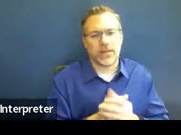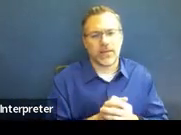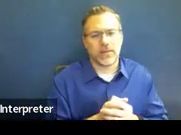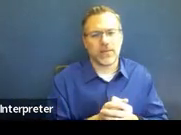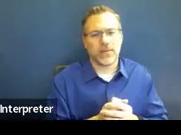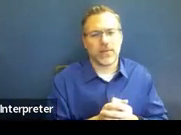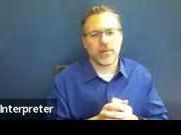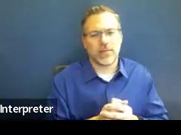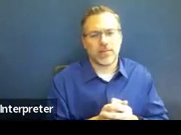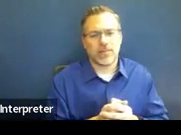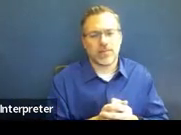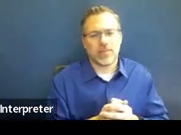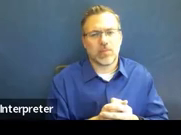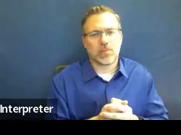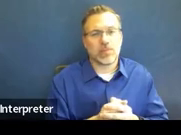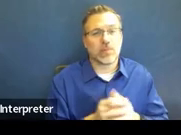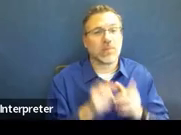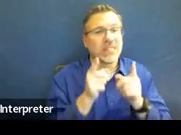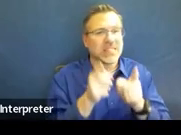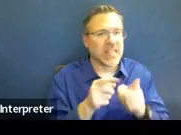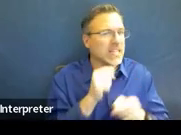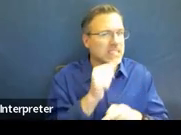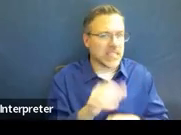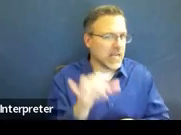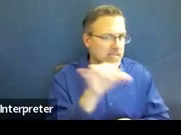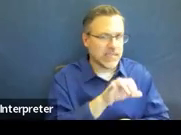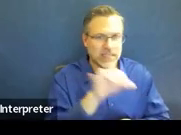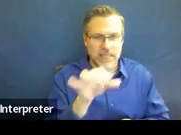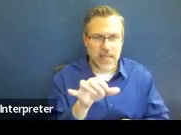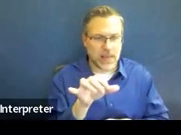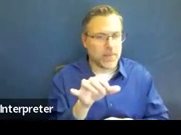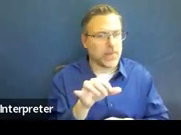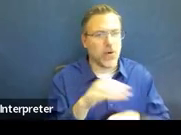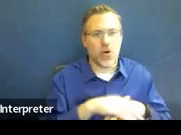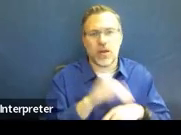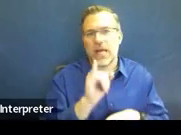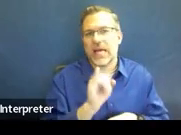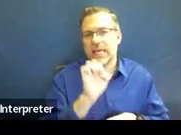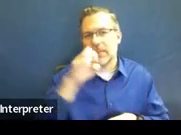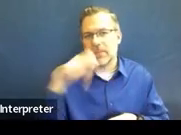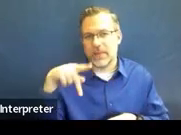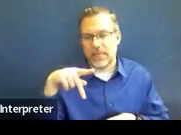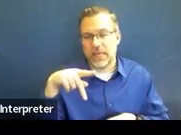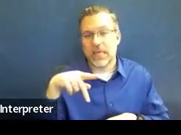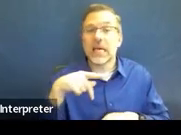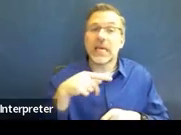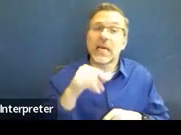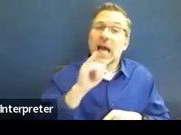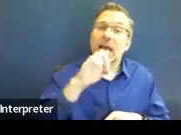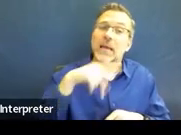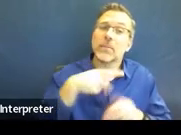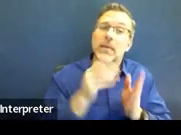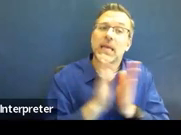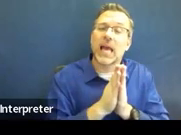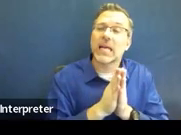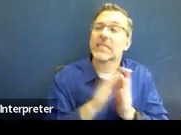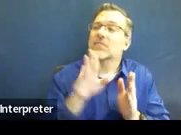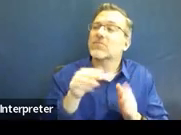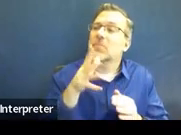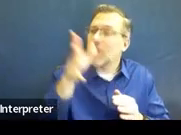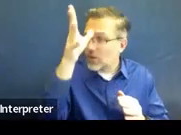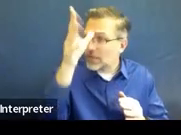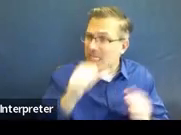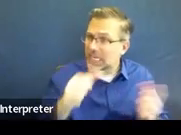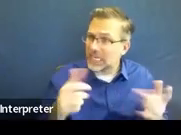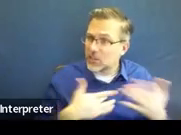is not exactly the same as what is being asked on the IEP when it asks in considerations around the concerns of the parents.